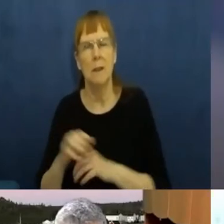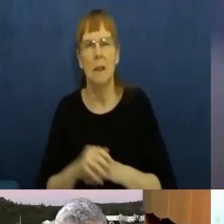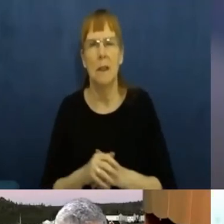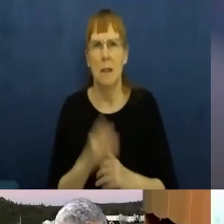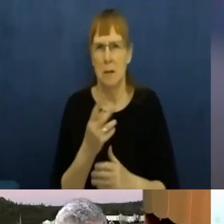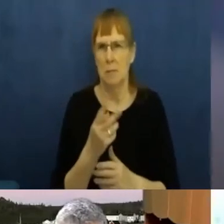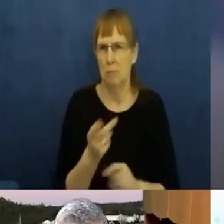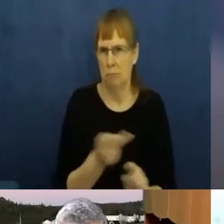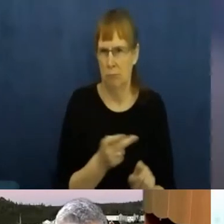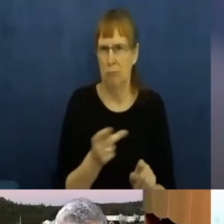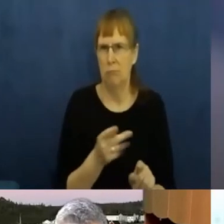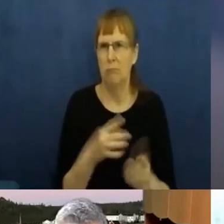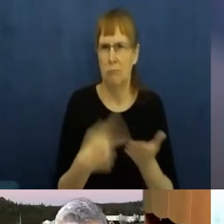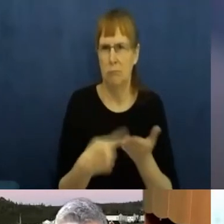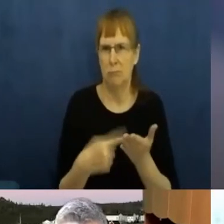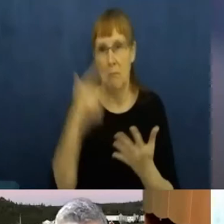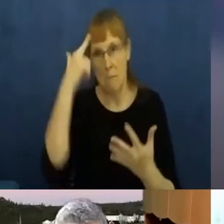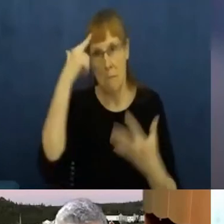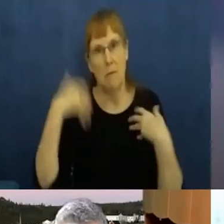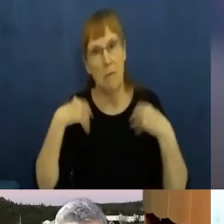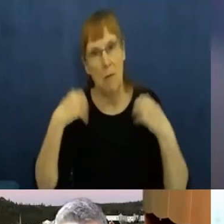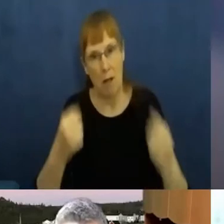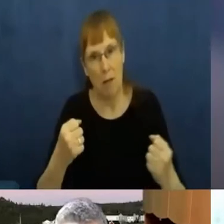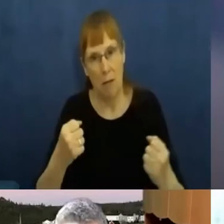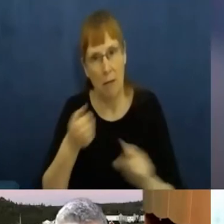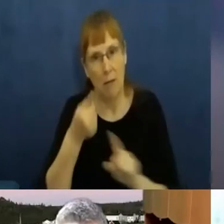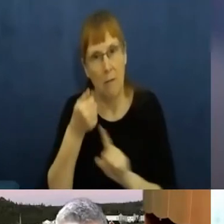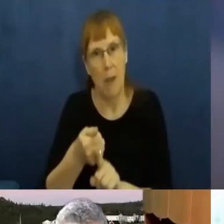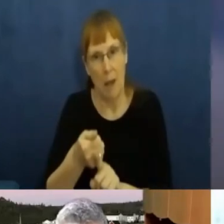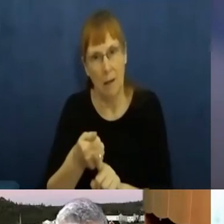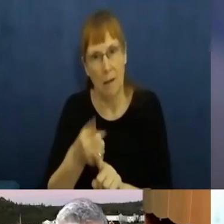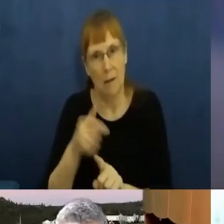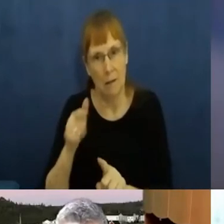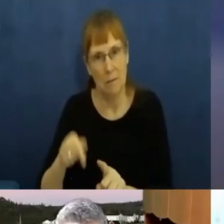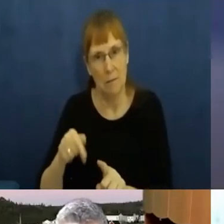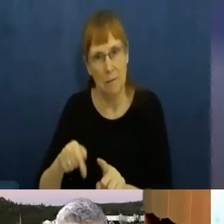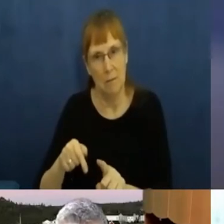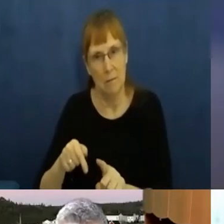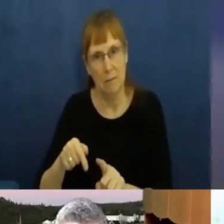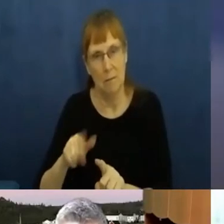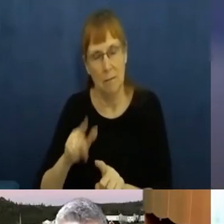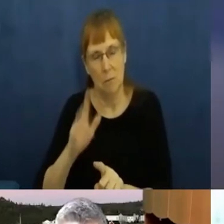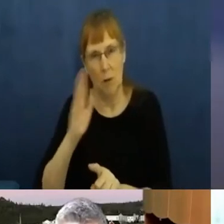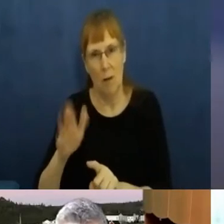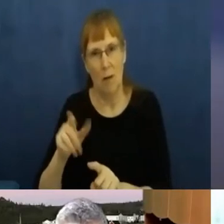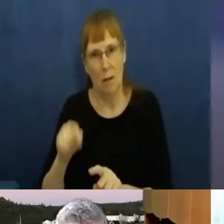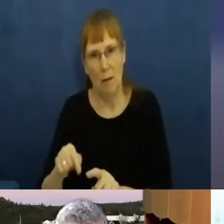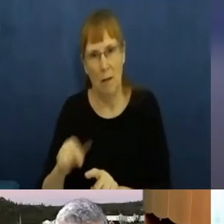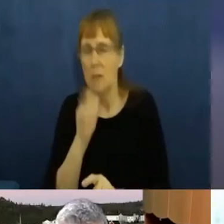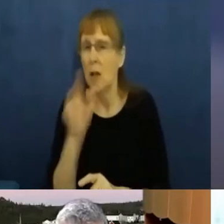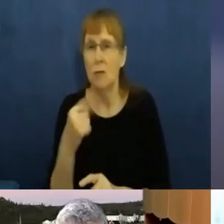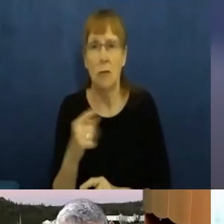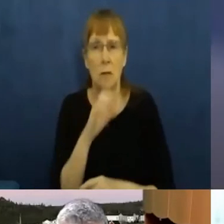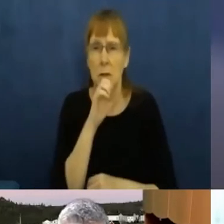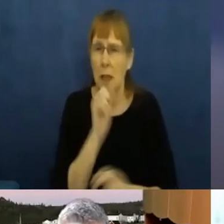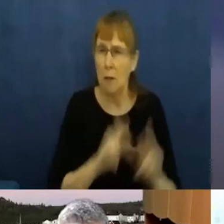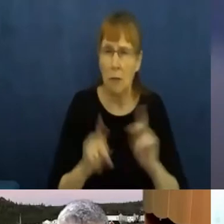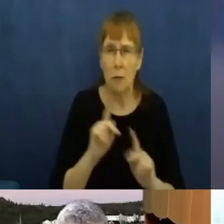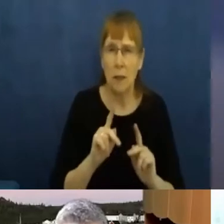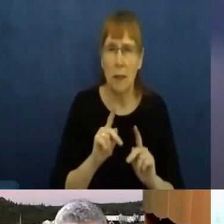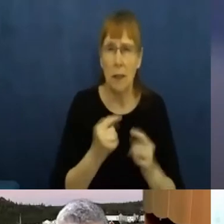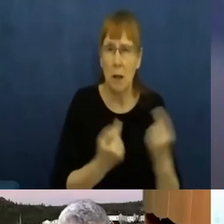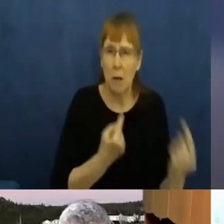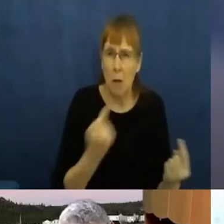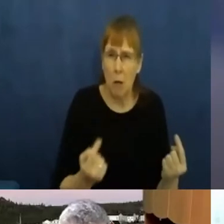of the long term mental health impacts that this COVID pandemic is going to have, not only on the elderly who are isolated, but